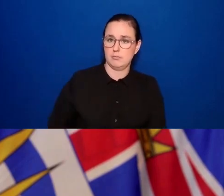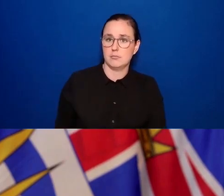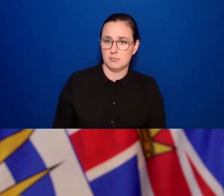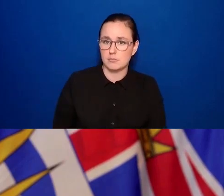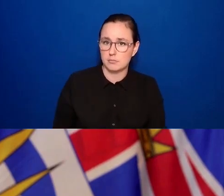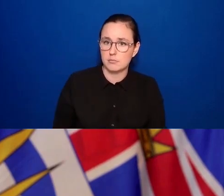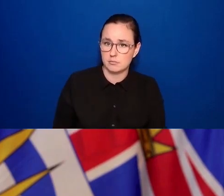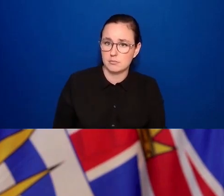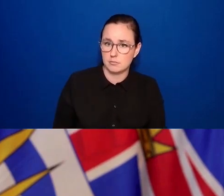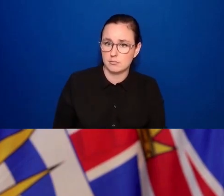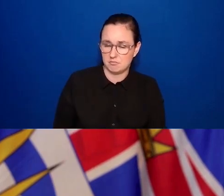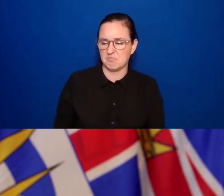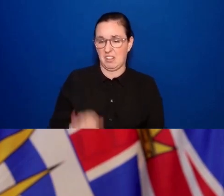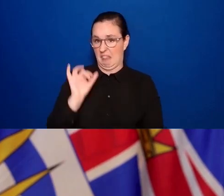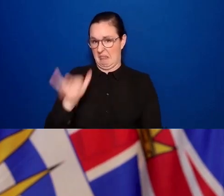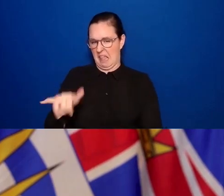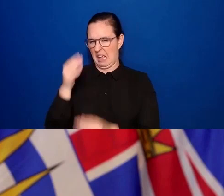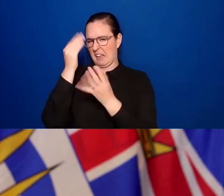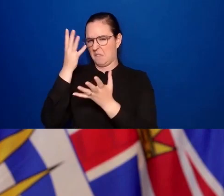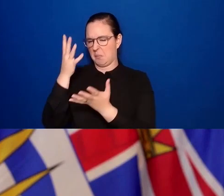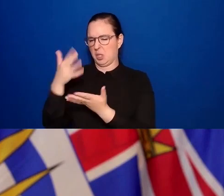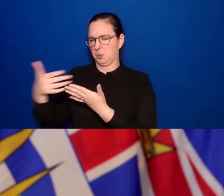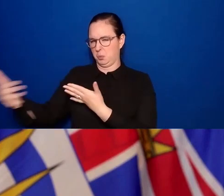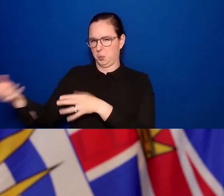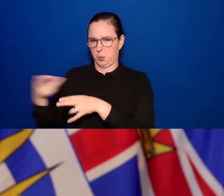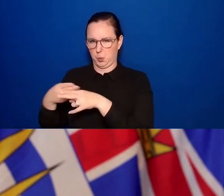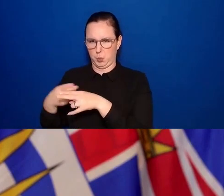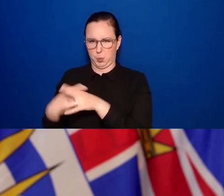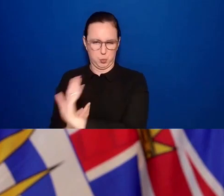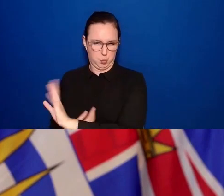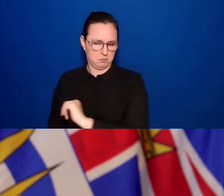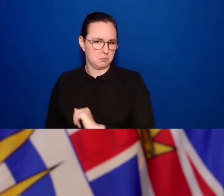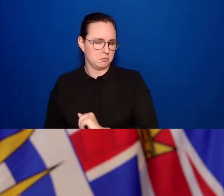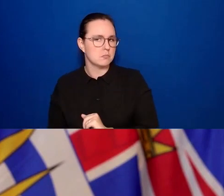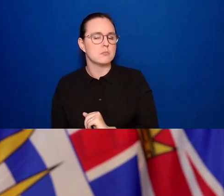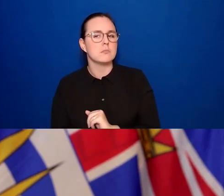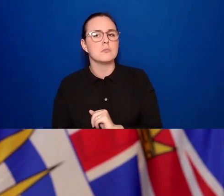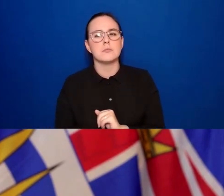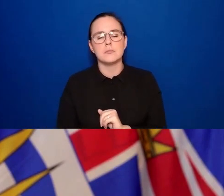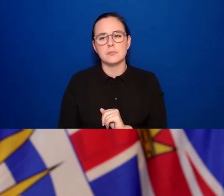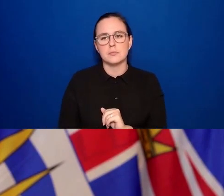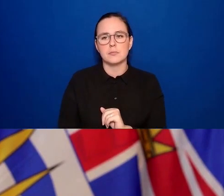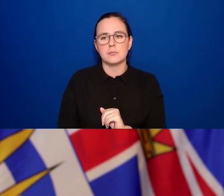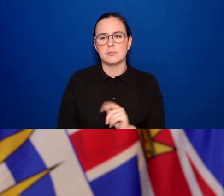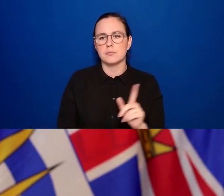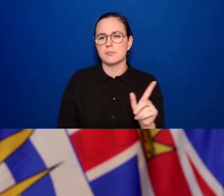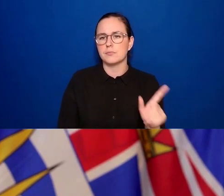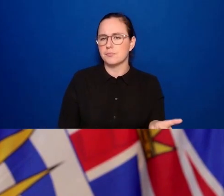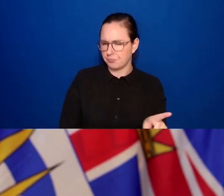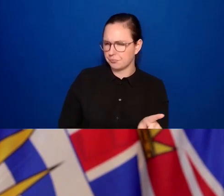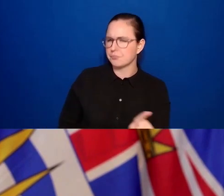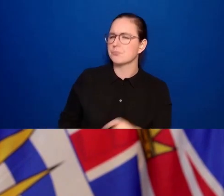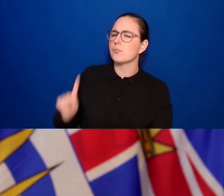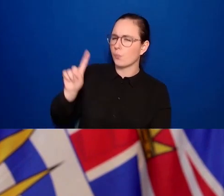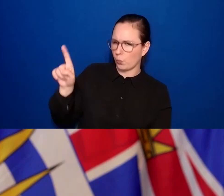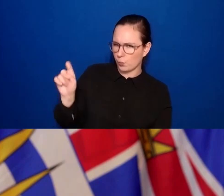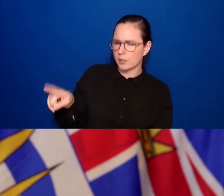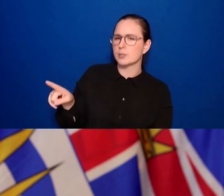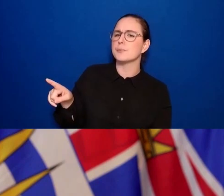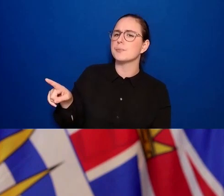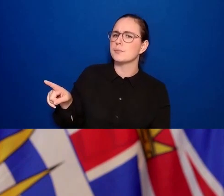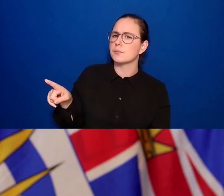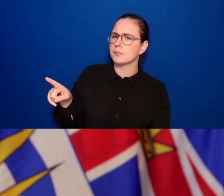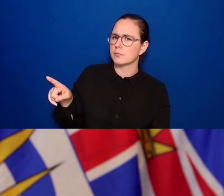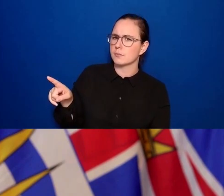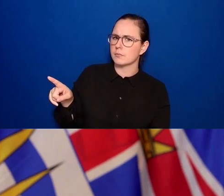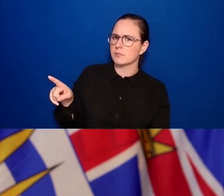Follow-up, Cindy? Yeah, thank you so much. Dr. Henry, you spoke about, you know, get angry at the virus, not at